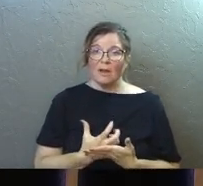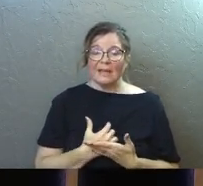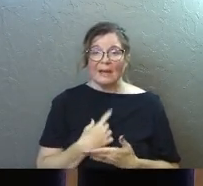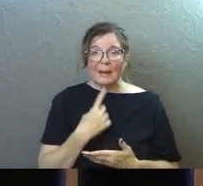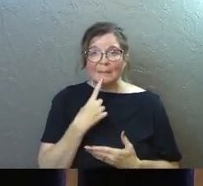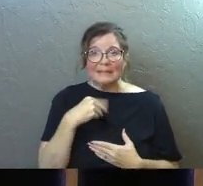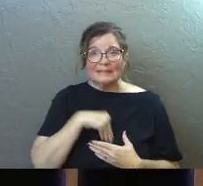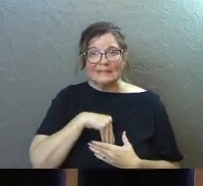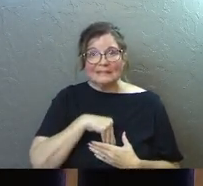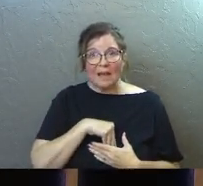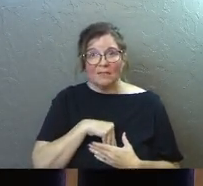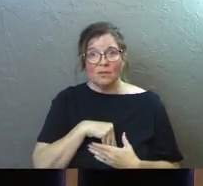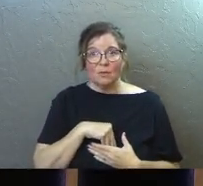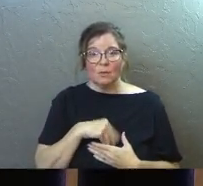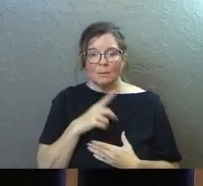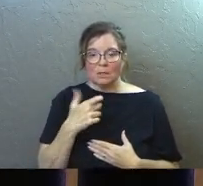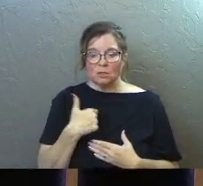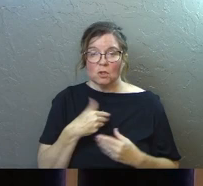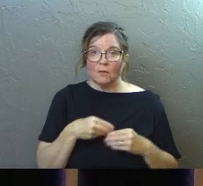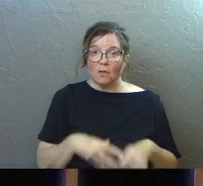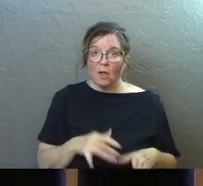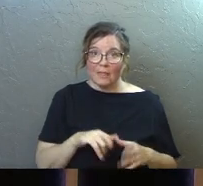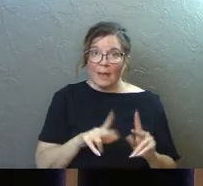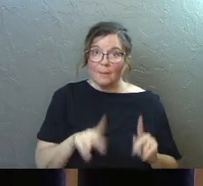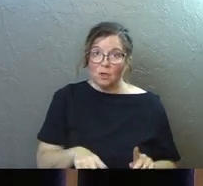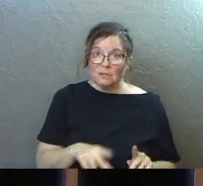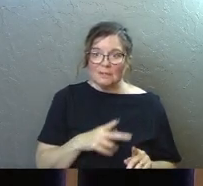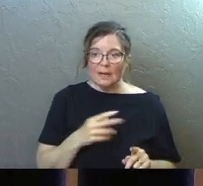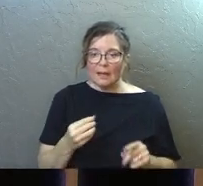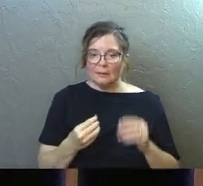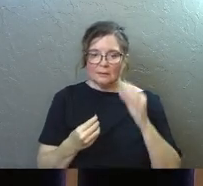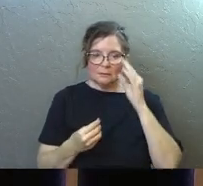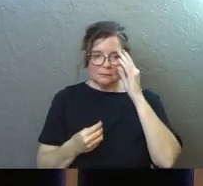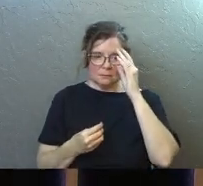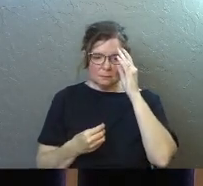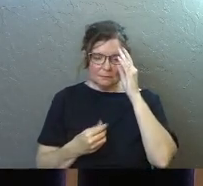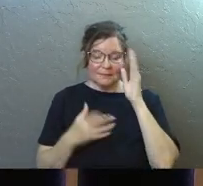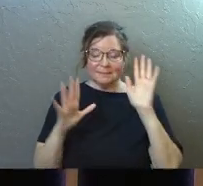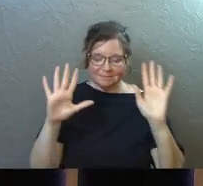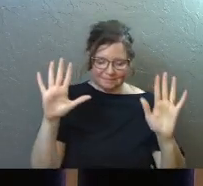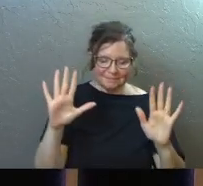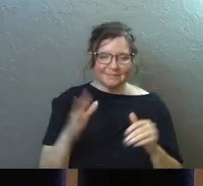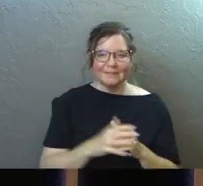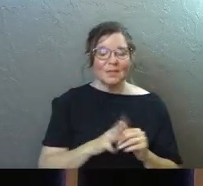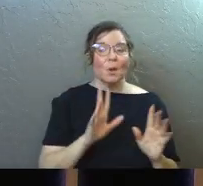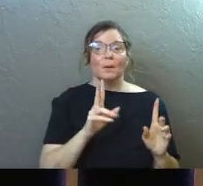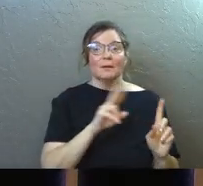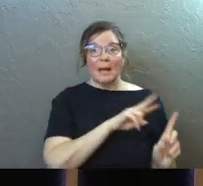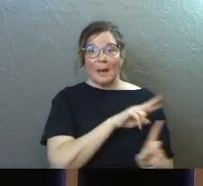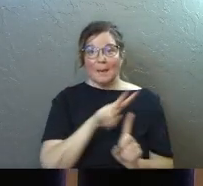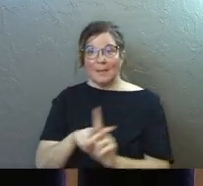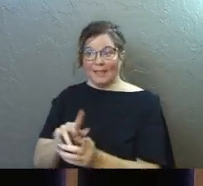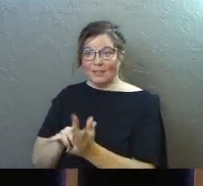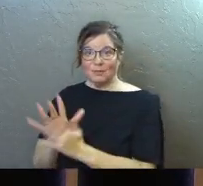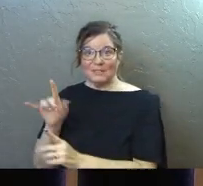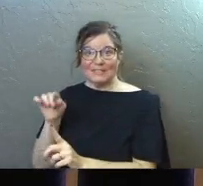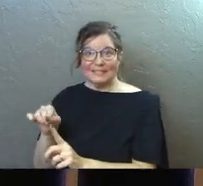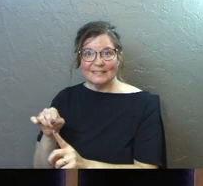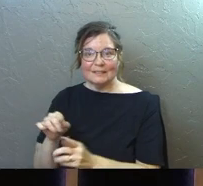got a missing inside of you because you've lost that person. And so apply that to Jesus.